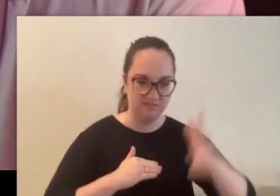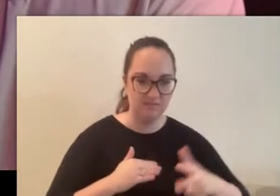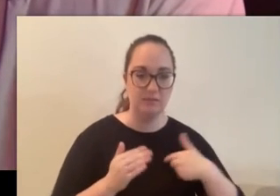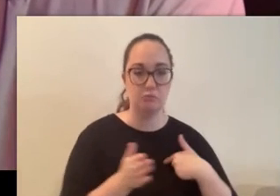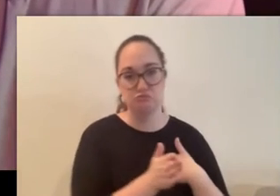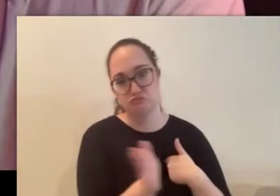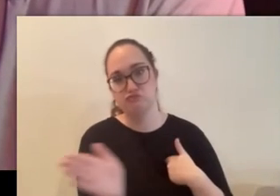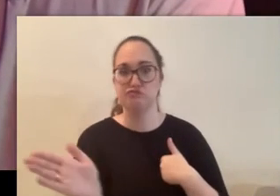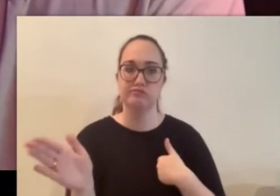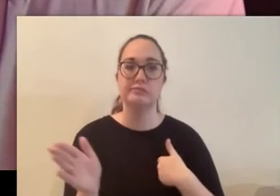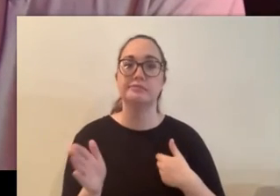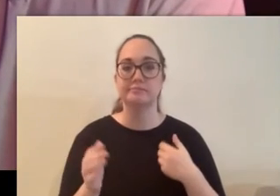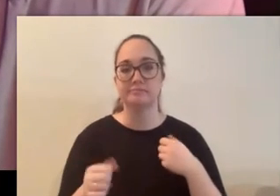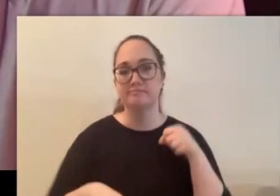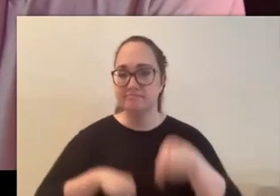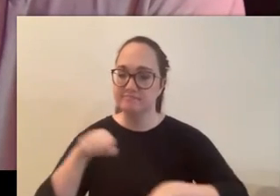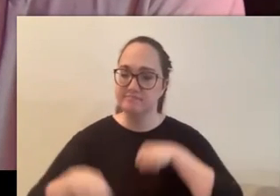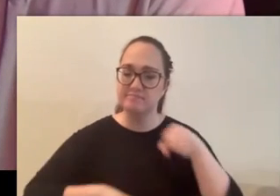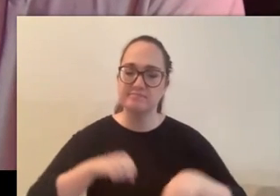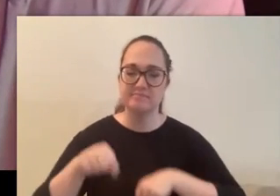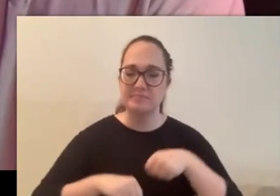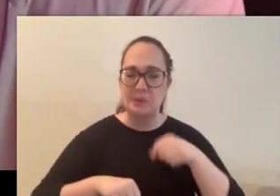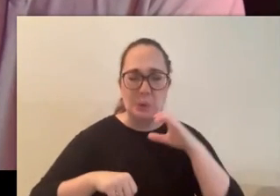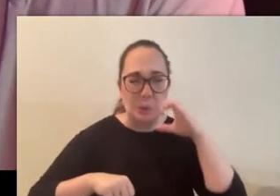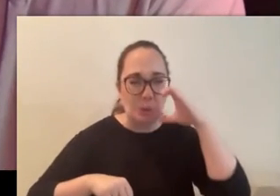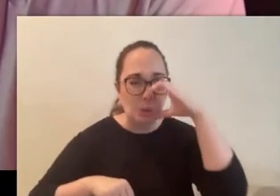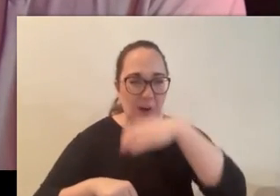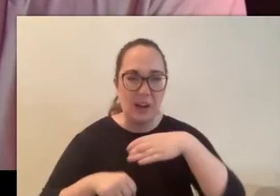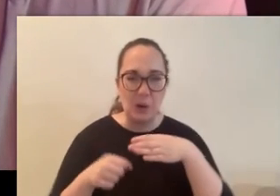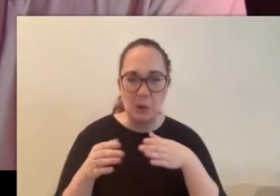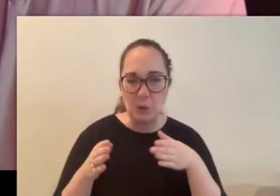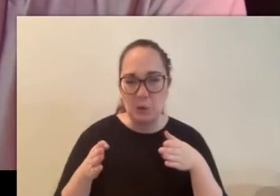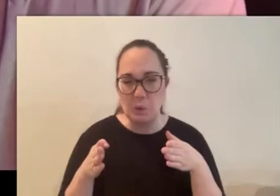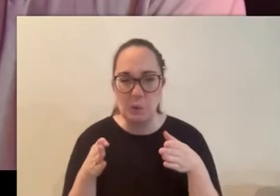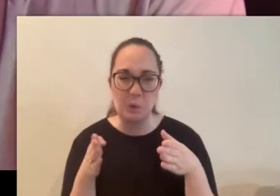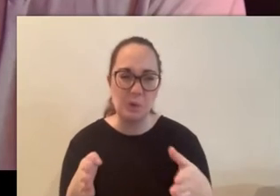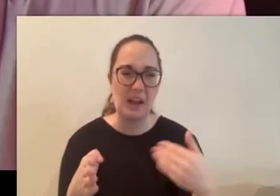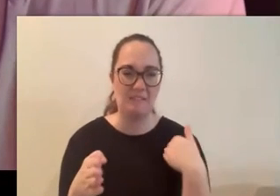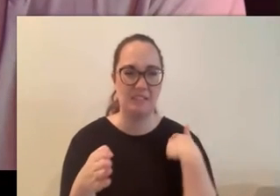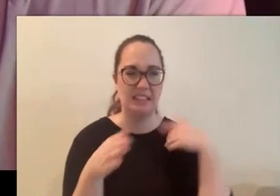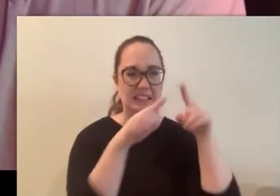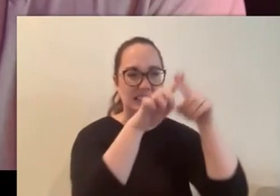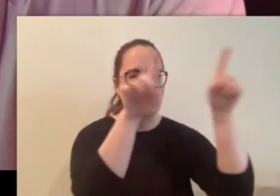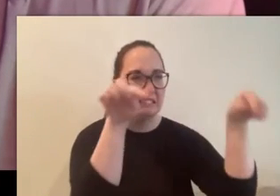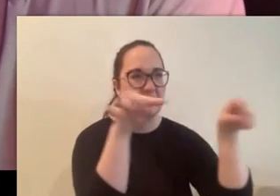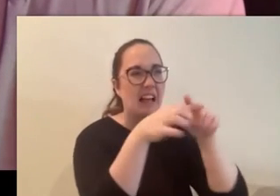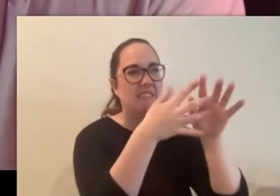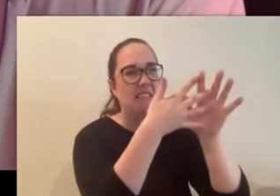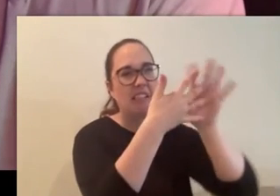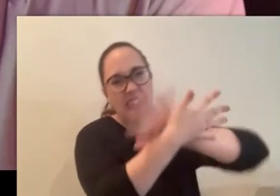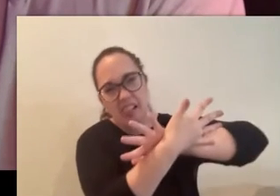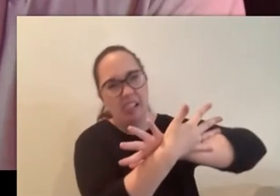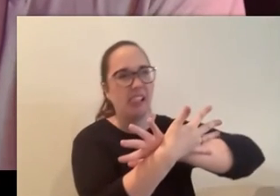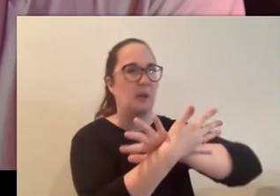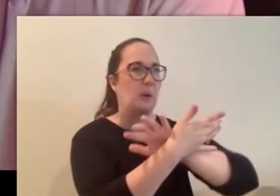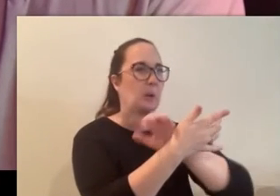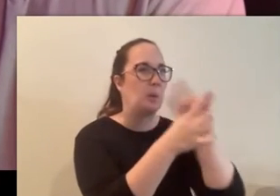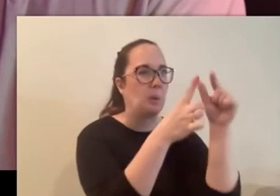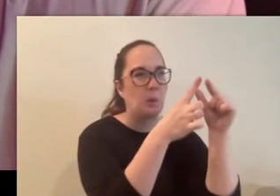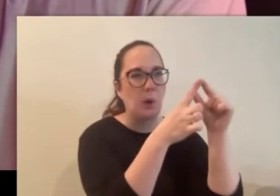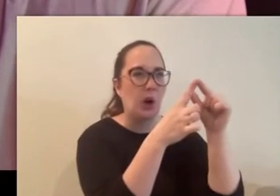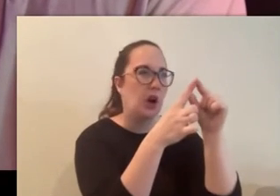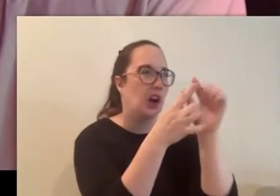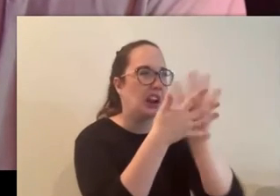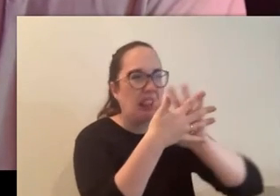had this dodgy sign that had all this gibberish written on it it was broken and dilapidated